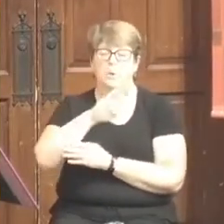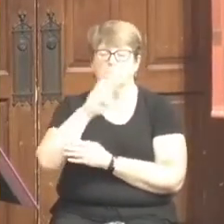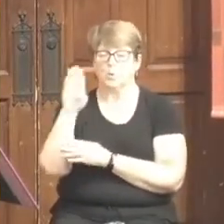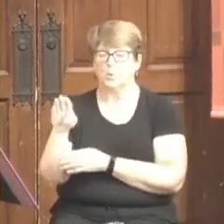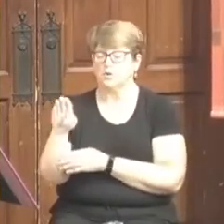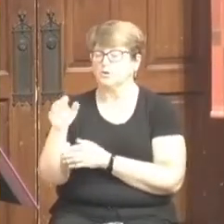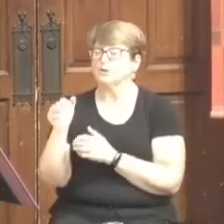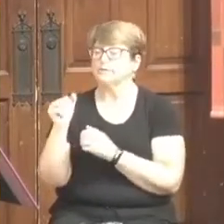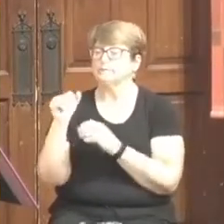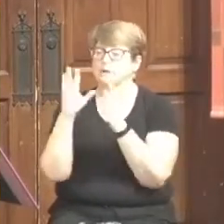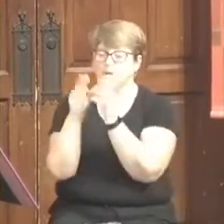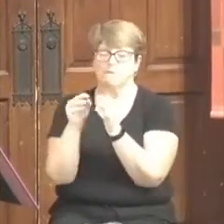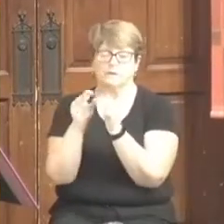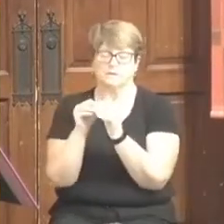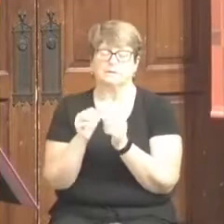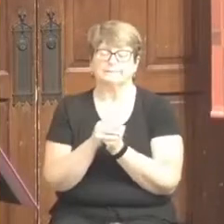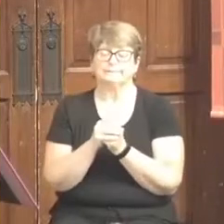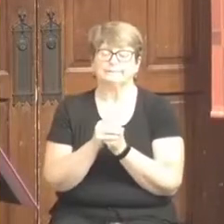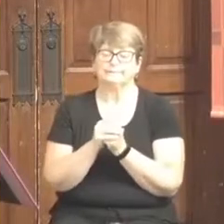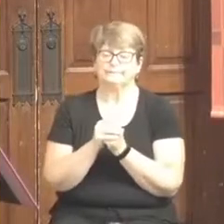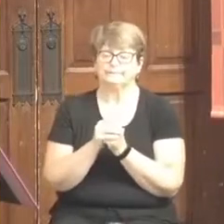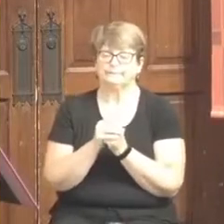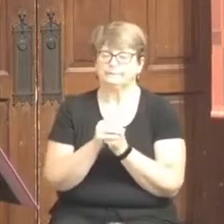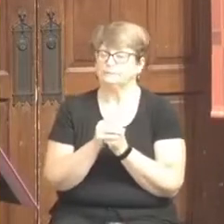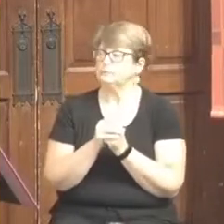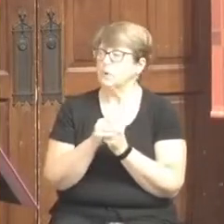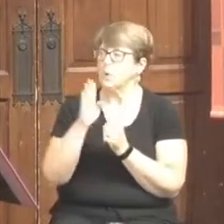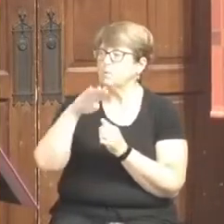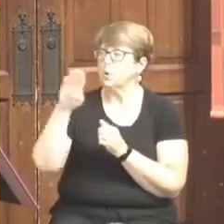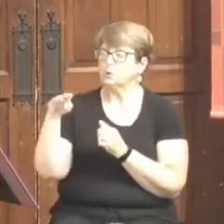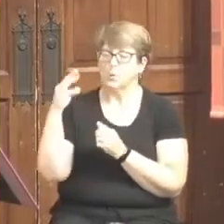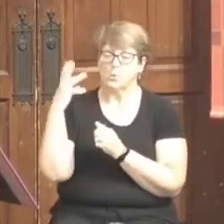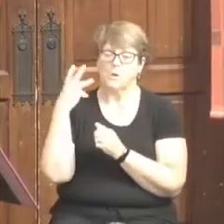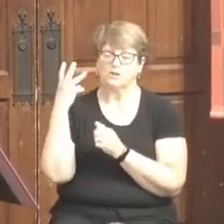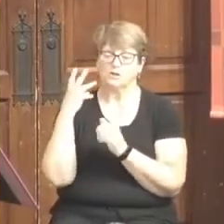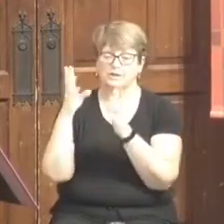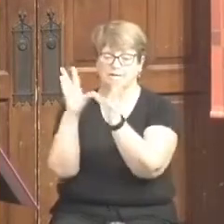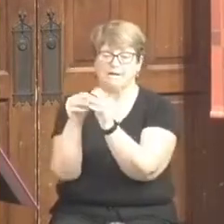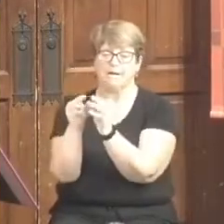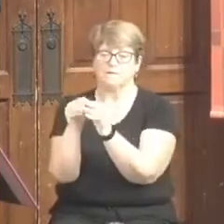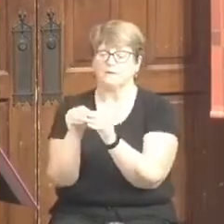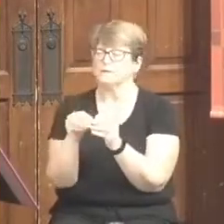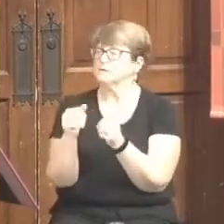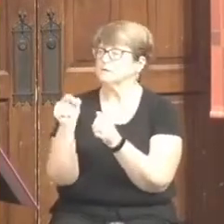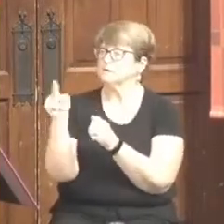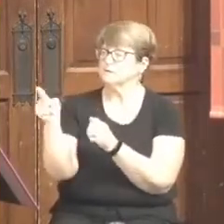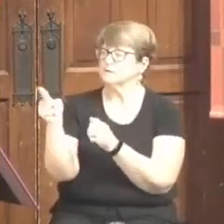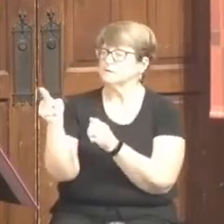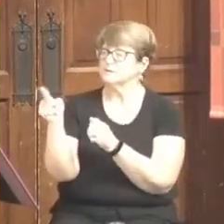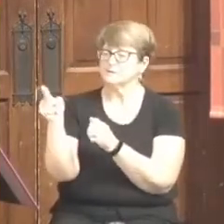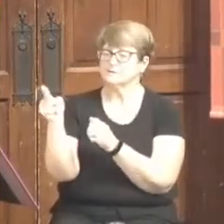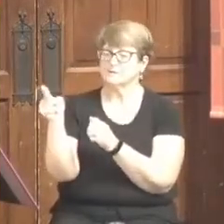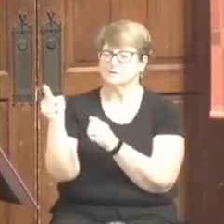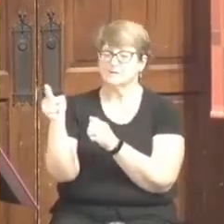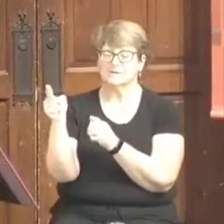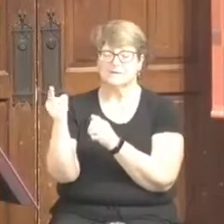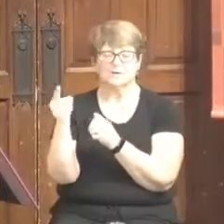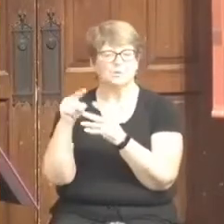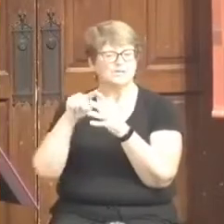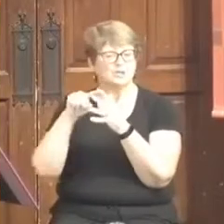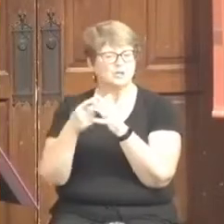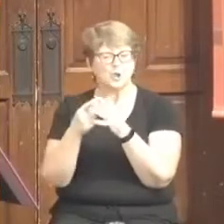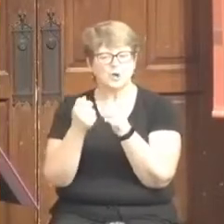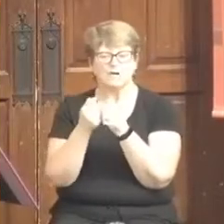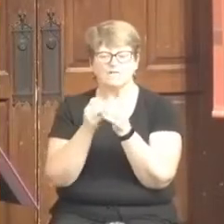great conference. The Baltimore Washington Conference helped to birth the Methodist Church that